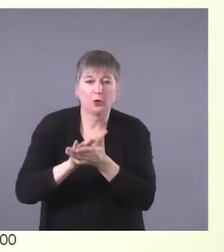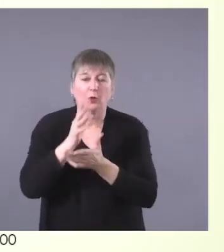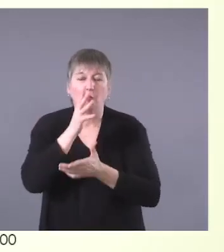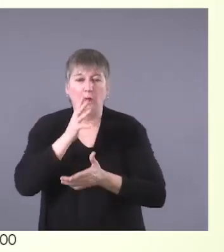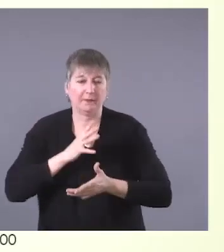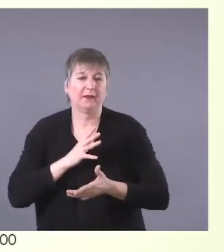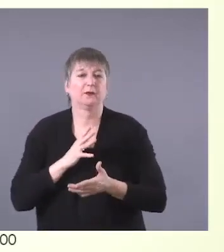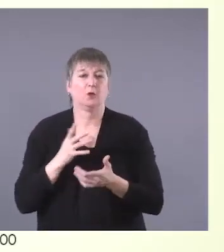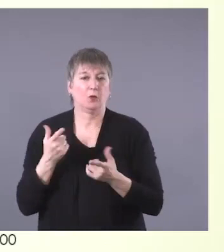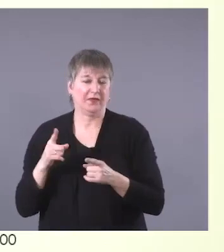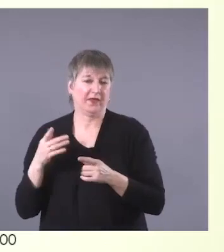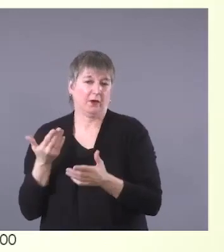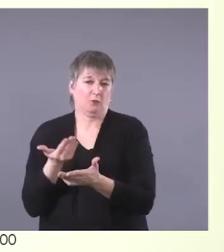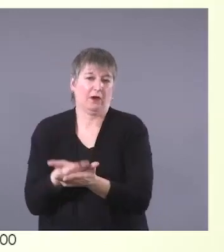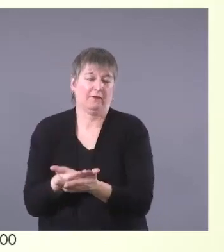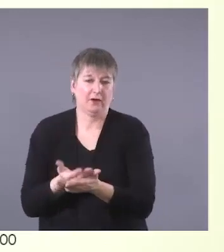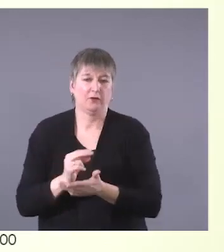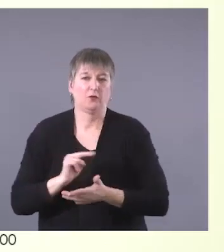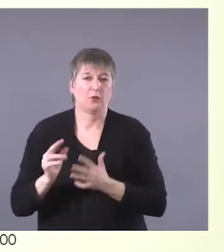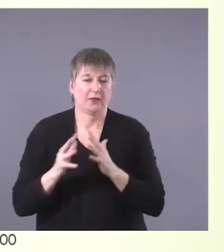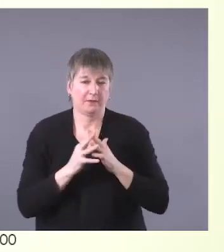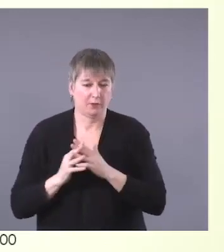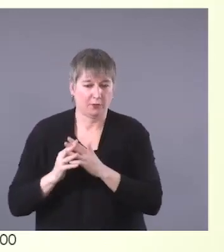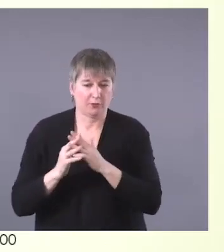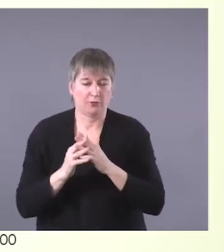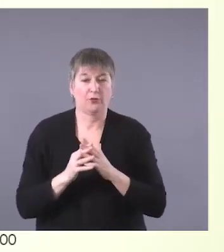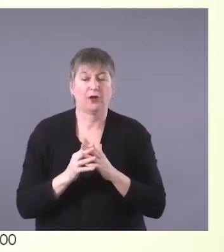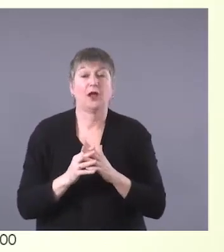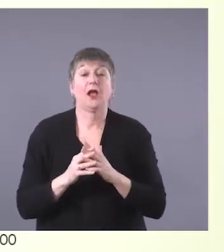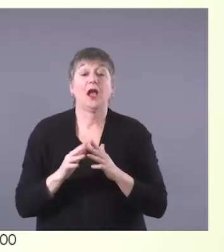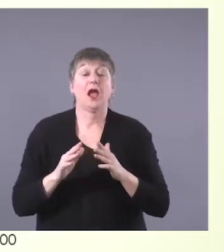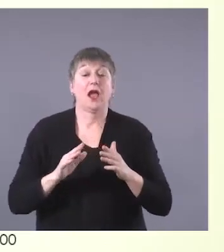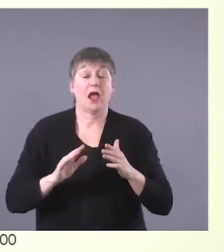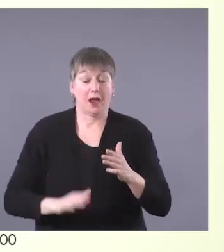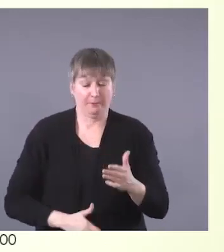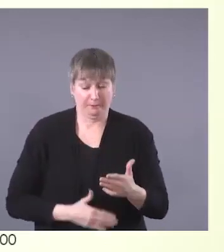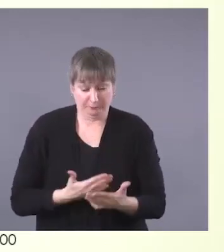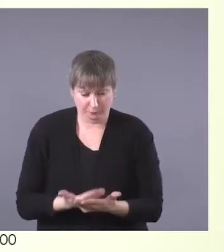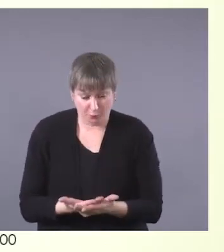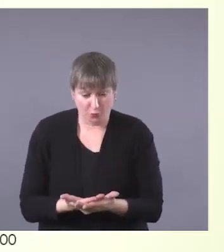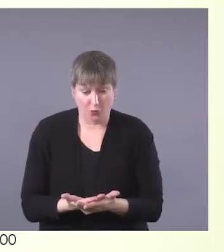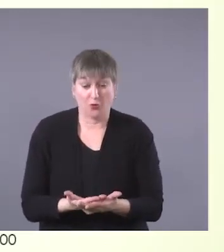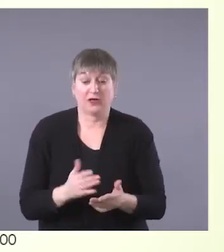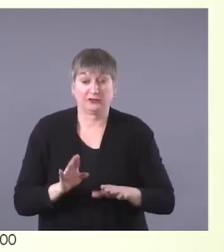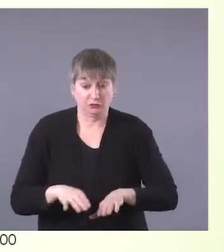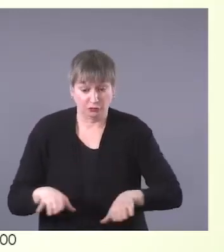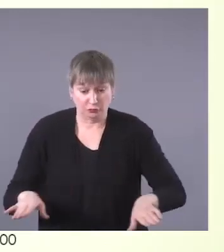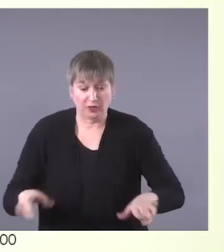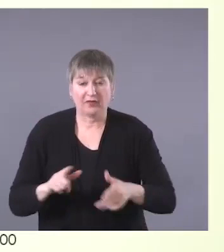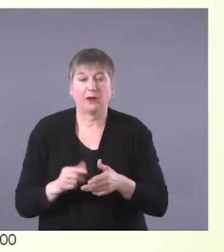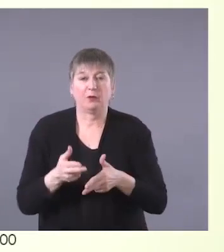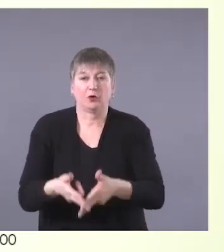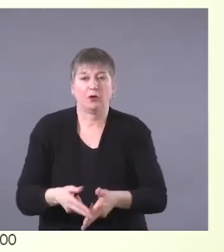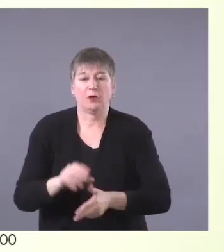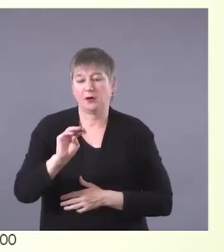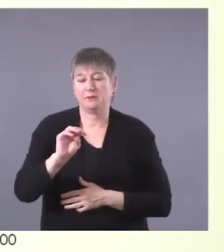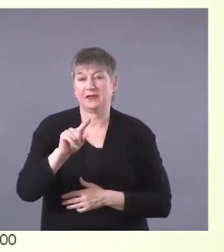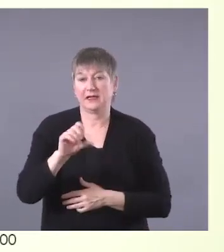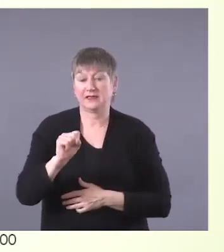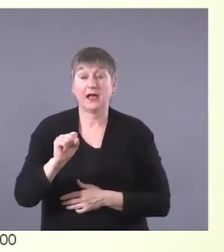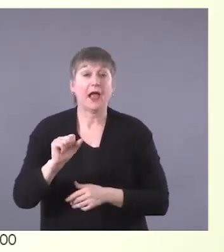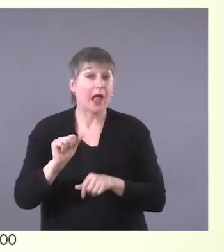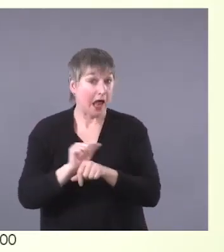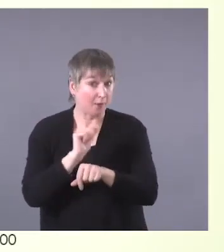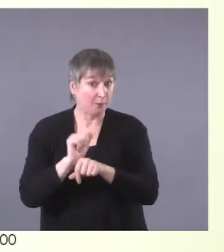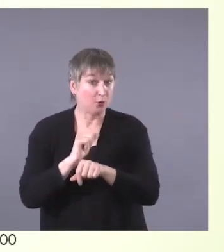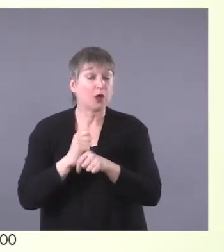arrival into North America. And children of those unions were Métis. Alberta has the greatest population of